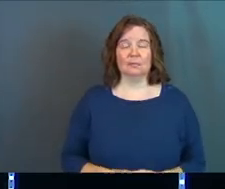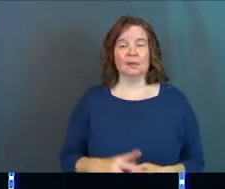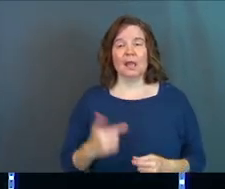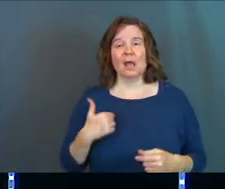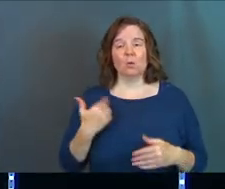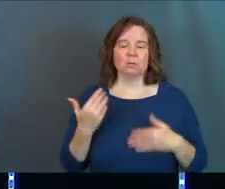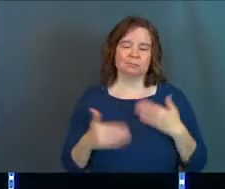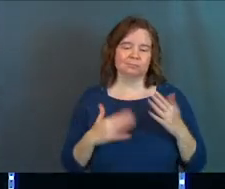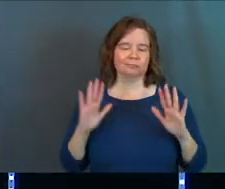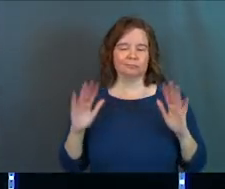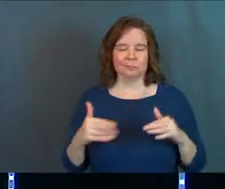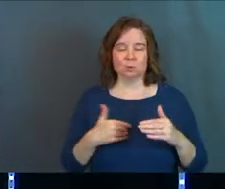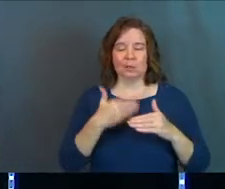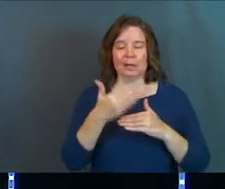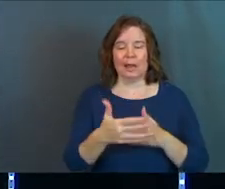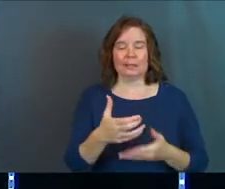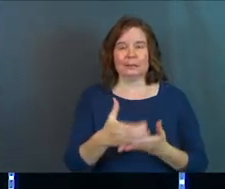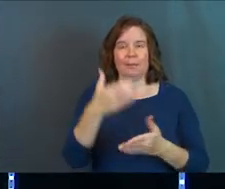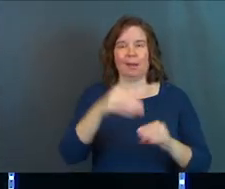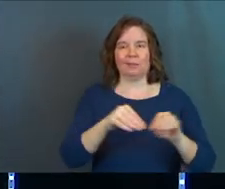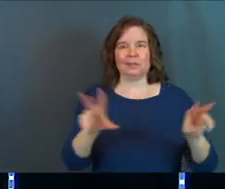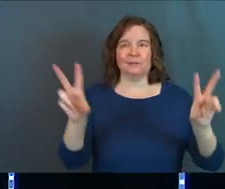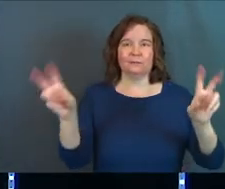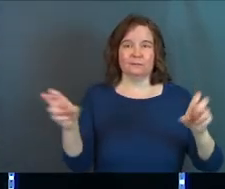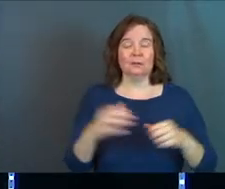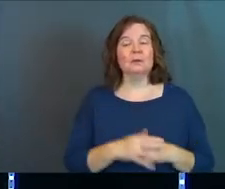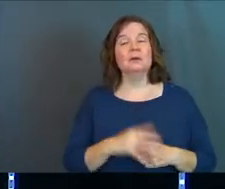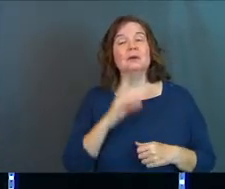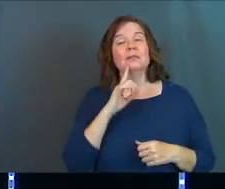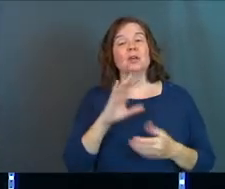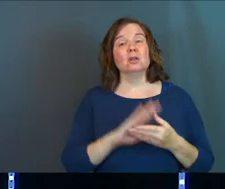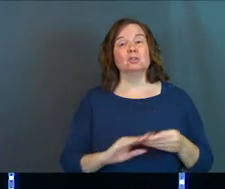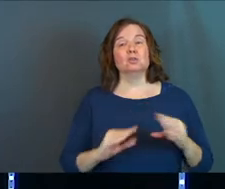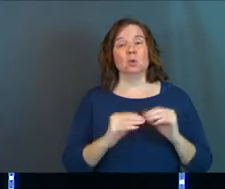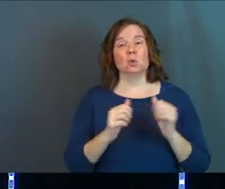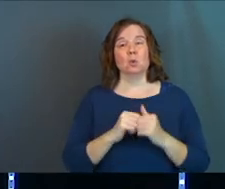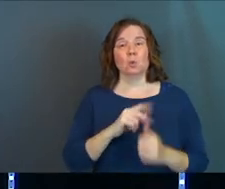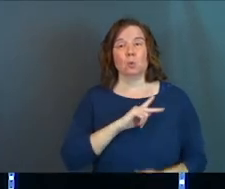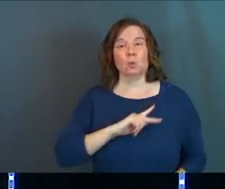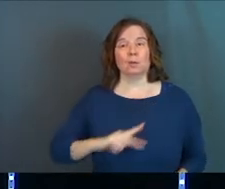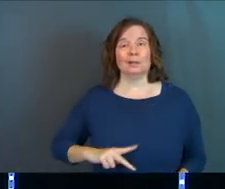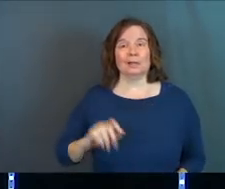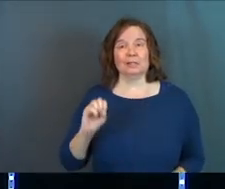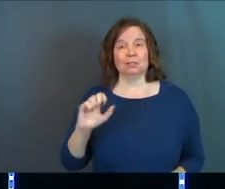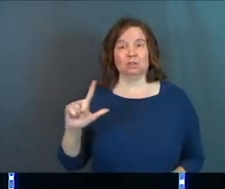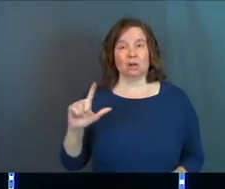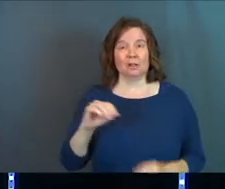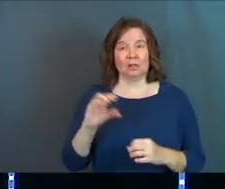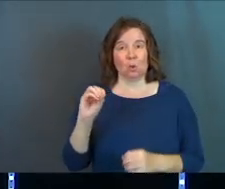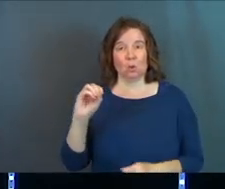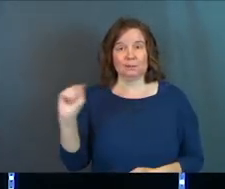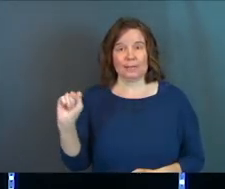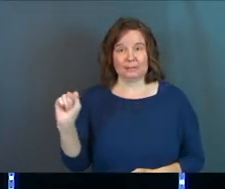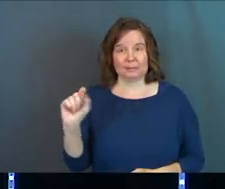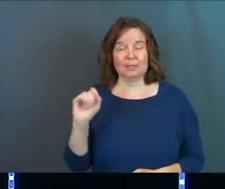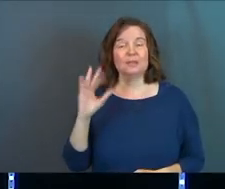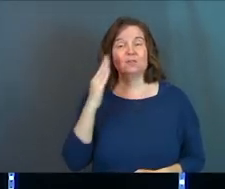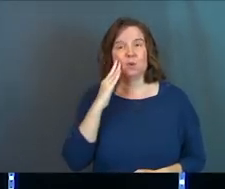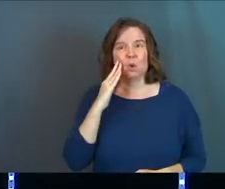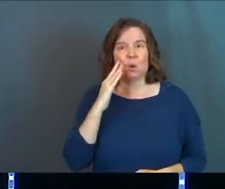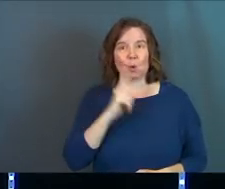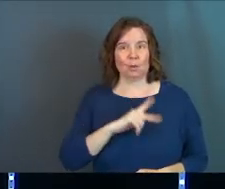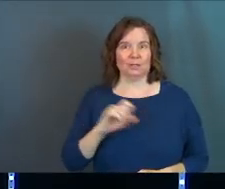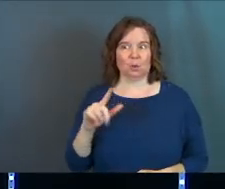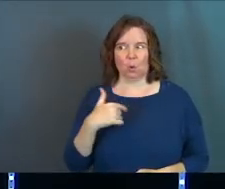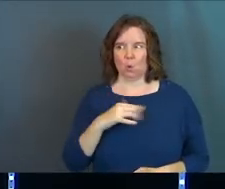And we're just moving on to the next bottle on the shelf. There's a story with King Saul in the Old Testament. If you know King Saul, you're thinking